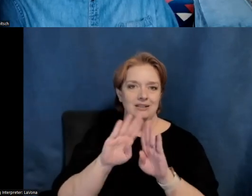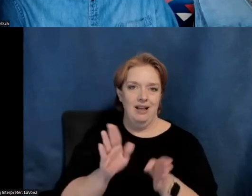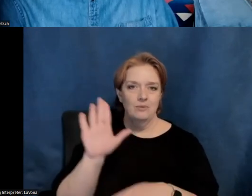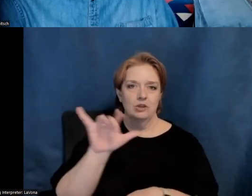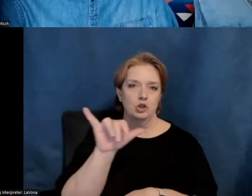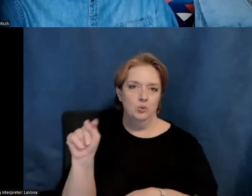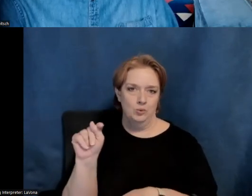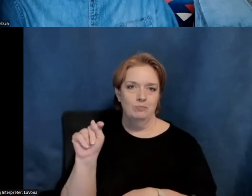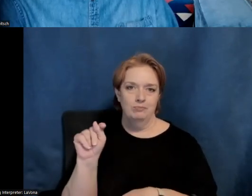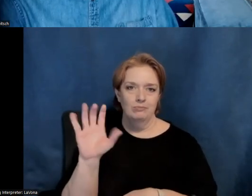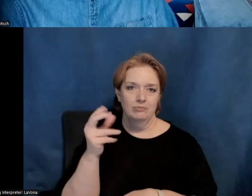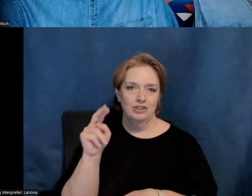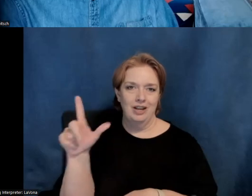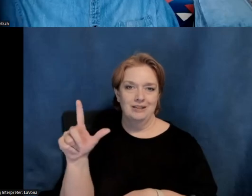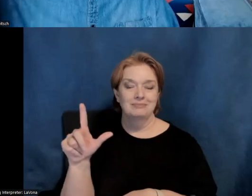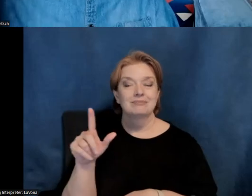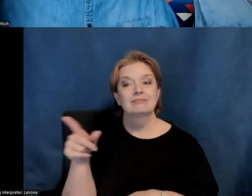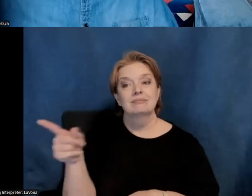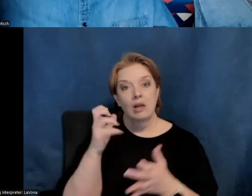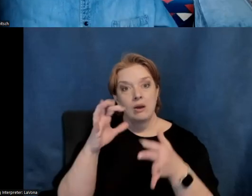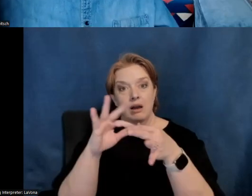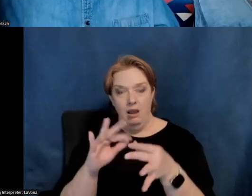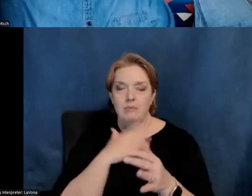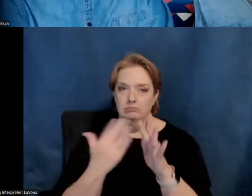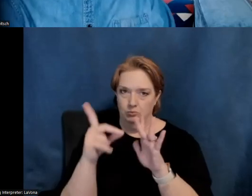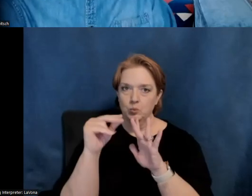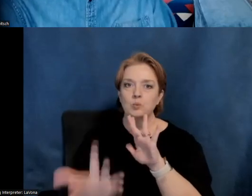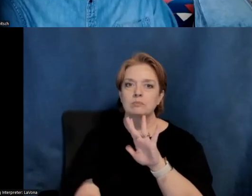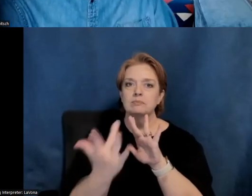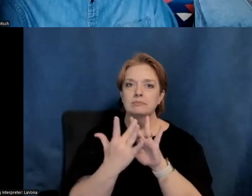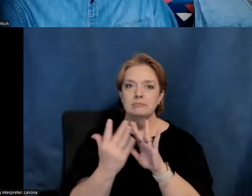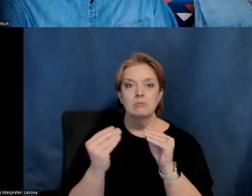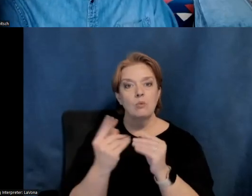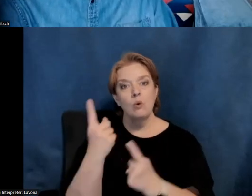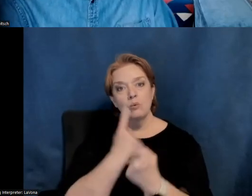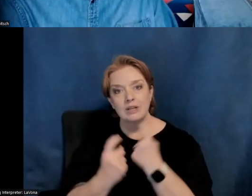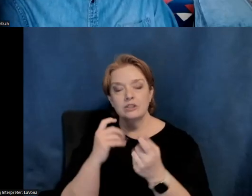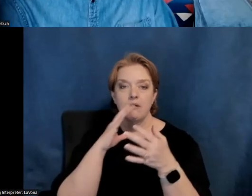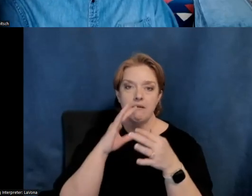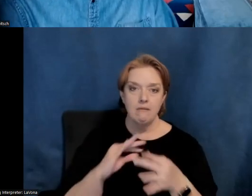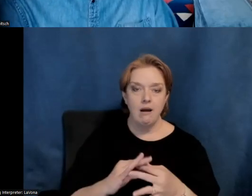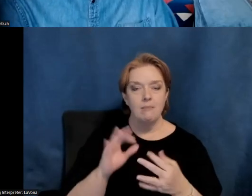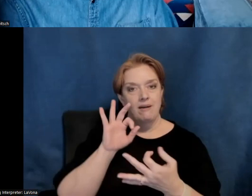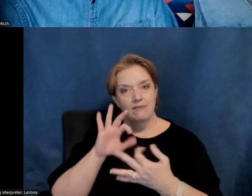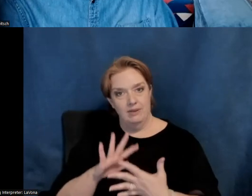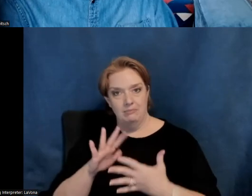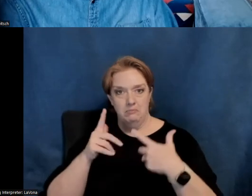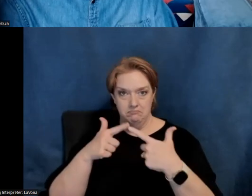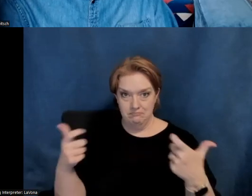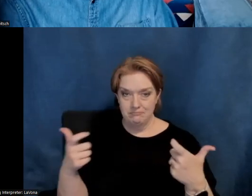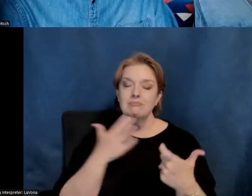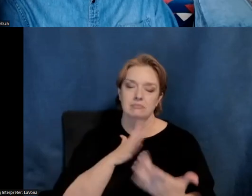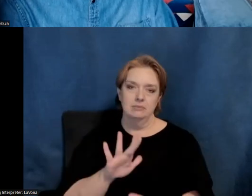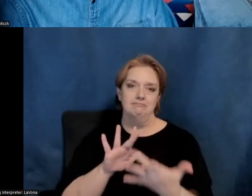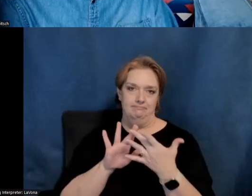channel. And of course, we would love to hear from you. So if you have any additional questions, comments, uh, or feedback, please, uh, share